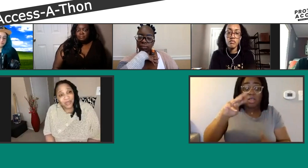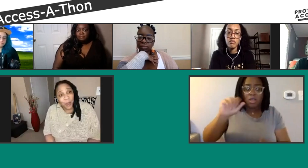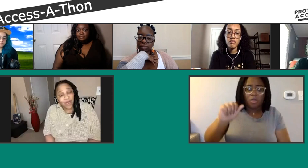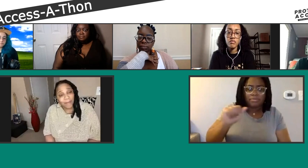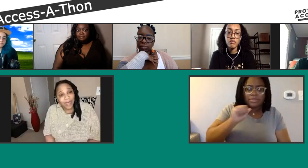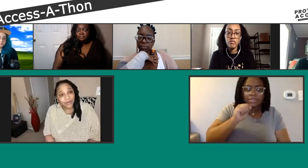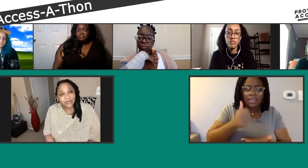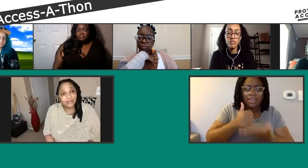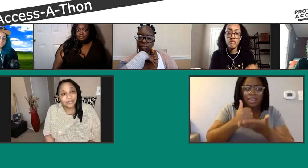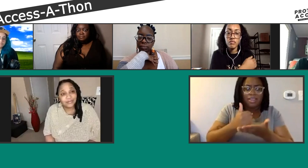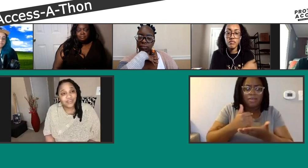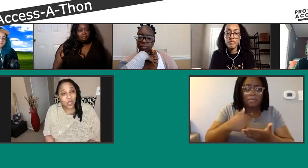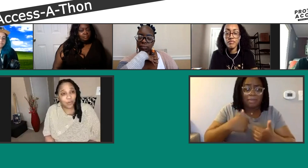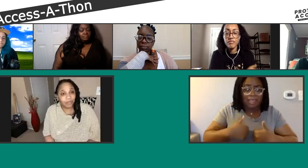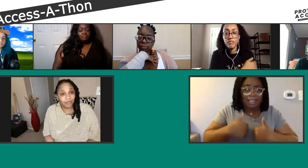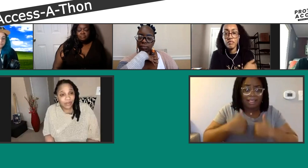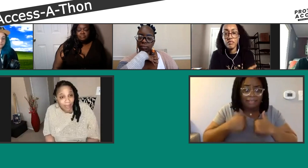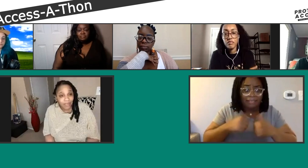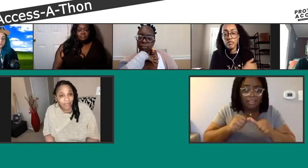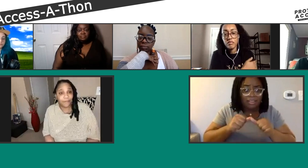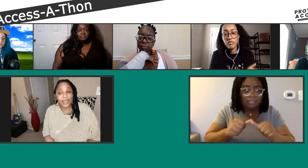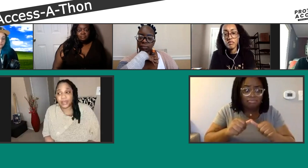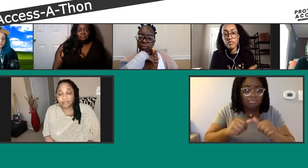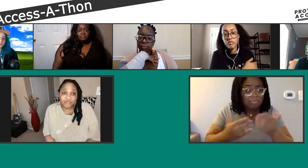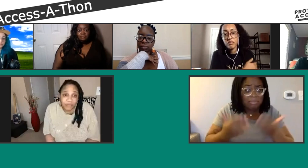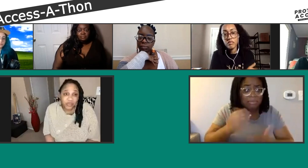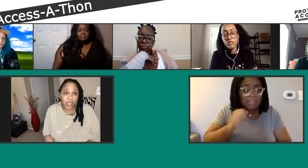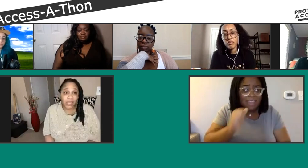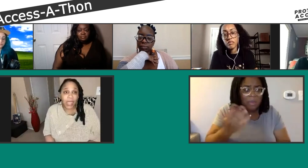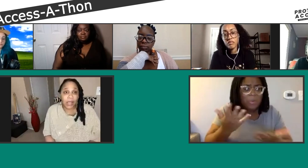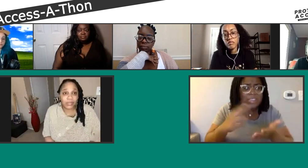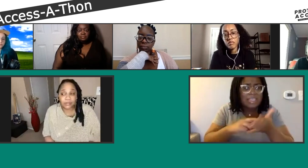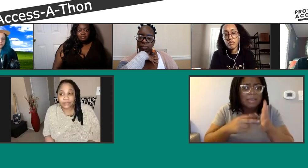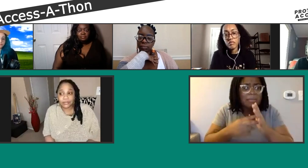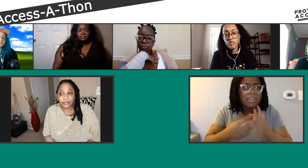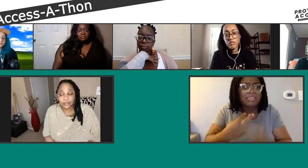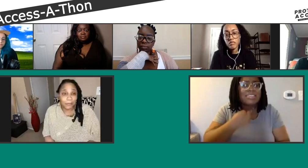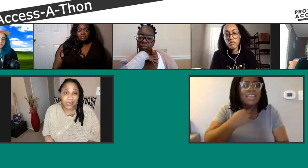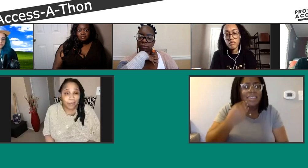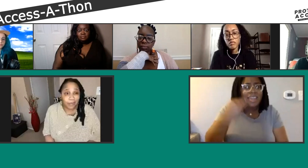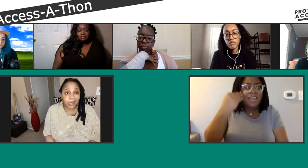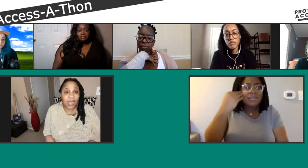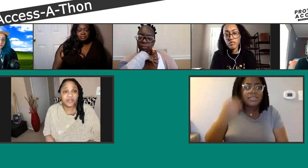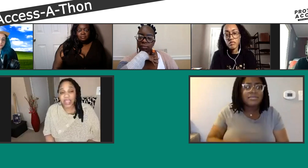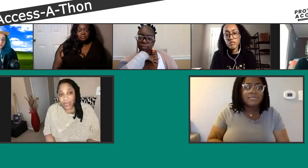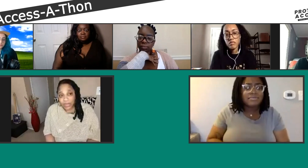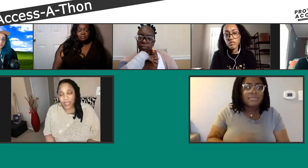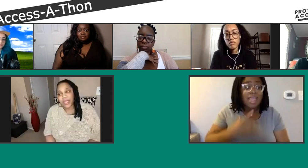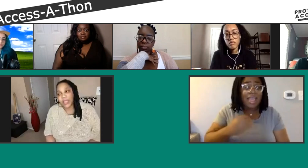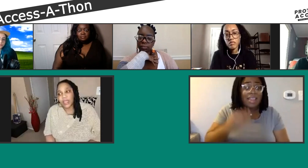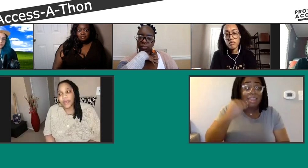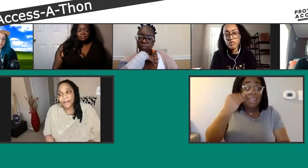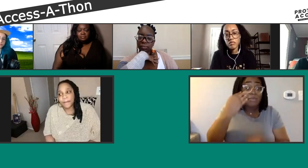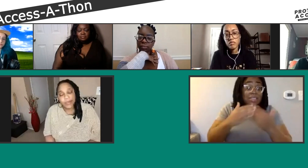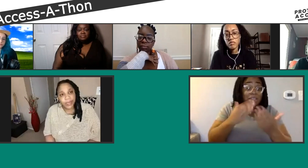I probably won't come out. So what does that mean for me? I'm stuck in a house. I I like being in a house anyway,